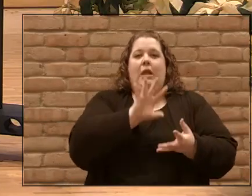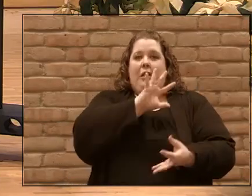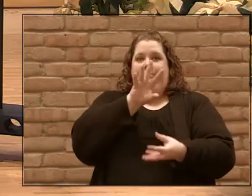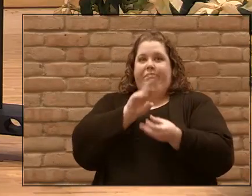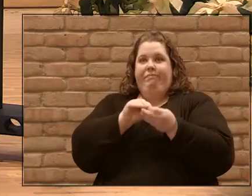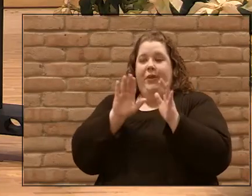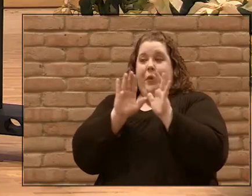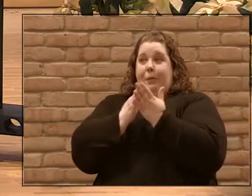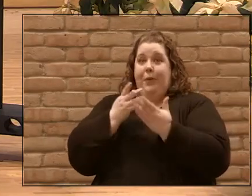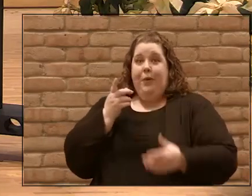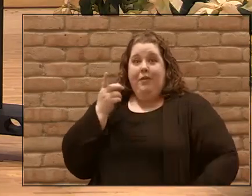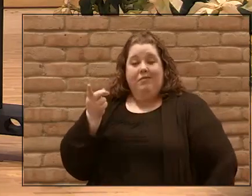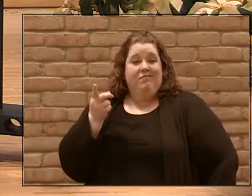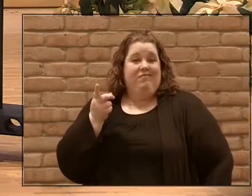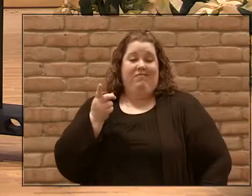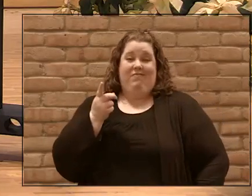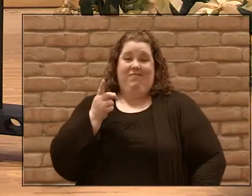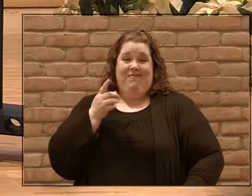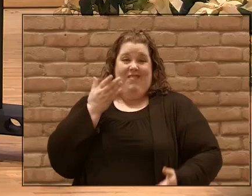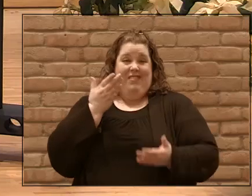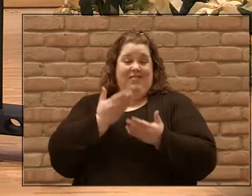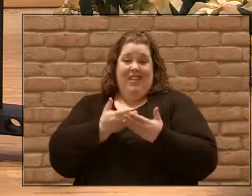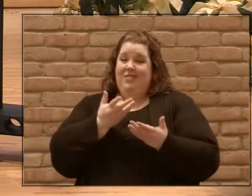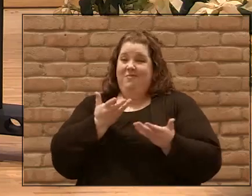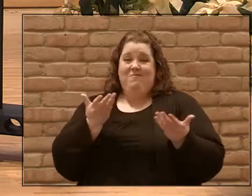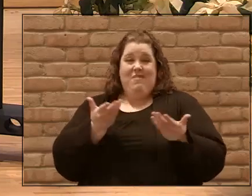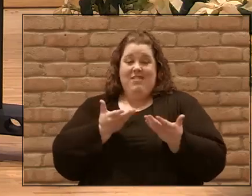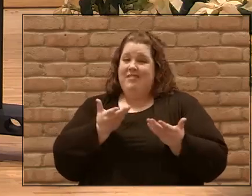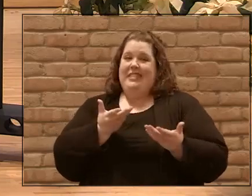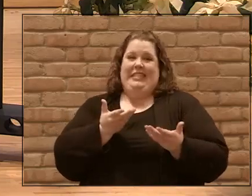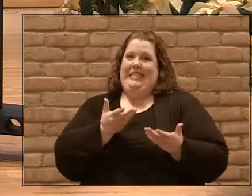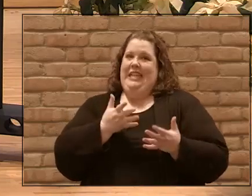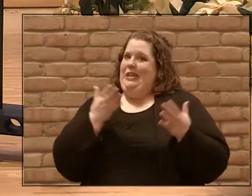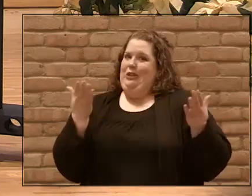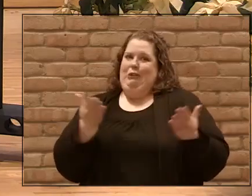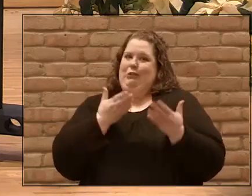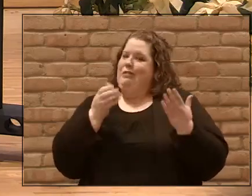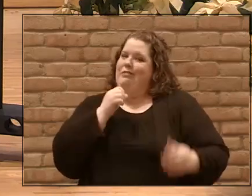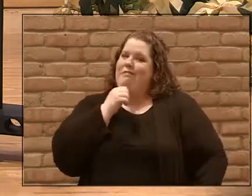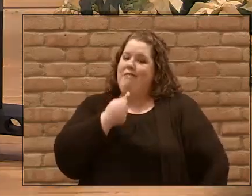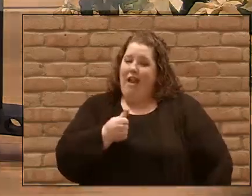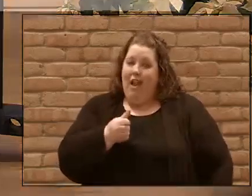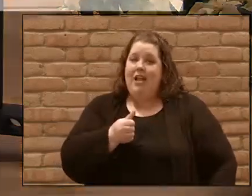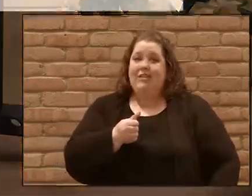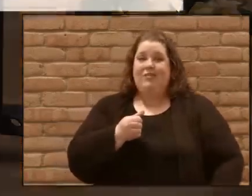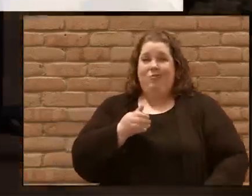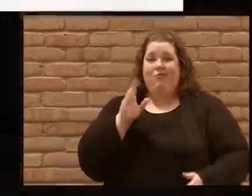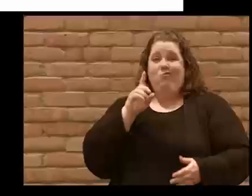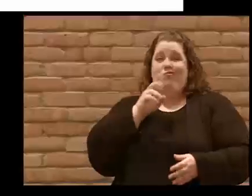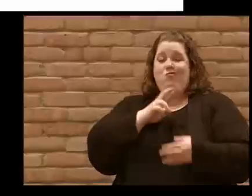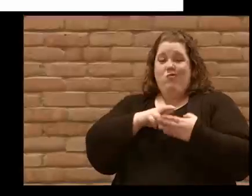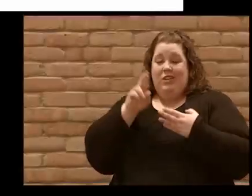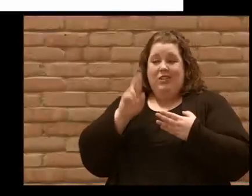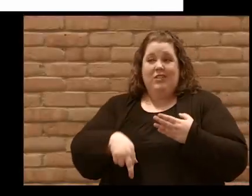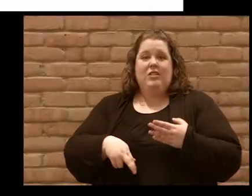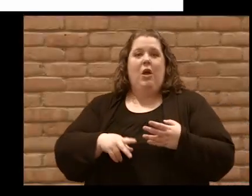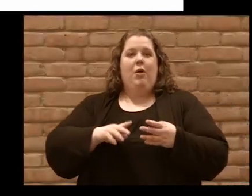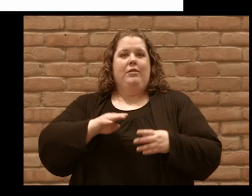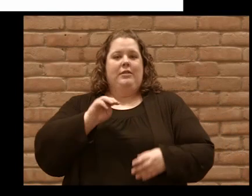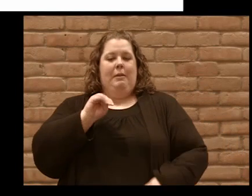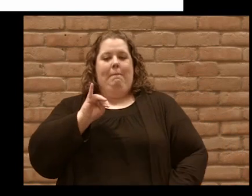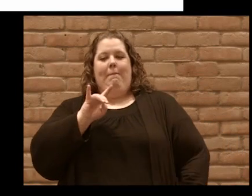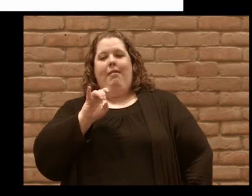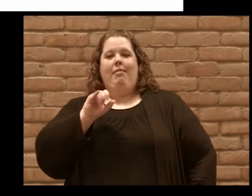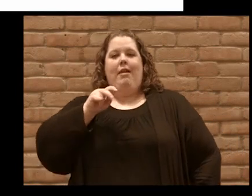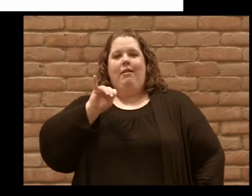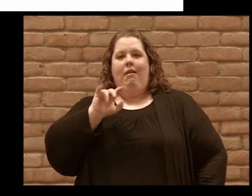what they found wasn't very encouraging. In fact, what they found is that most of the millennial generation looked at Christians